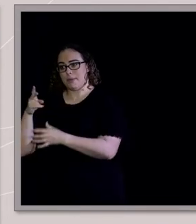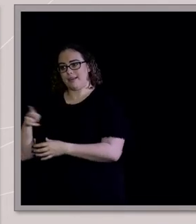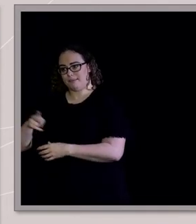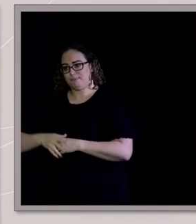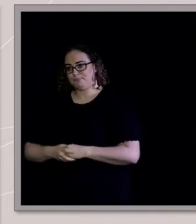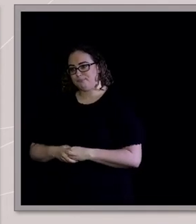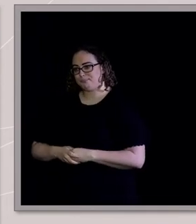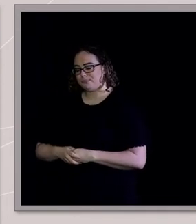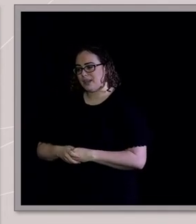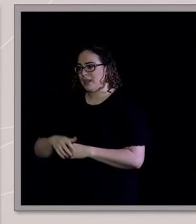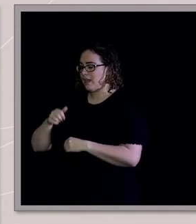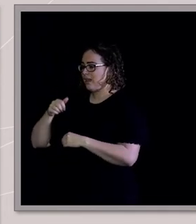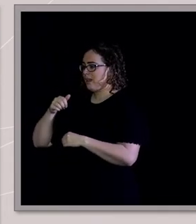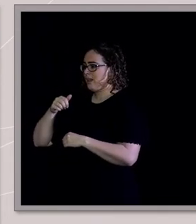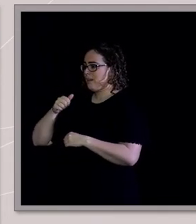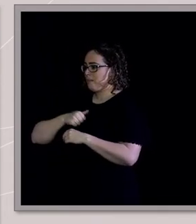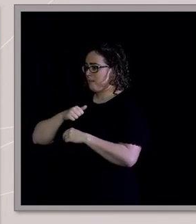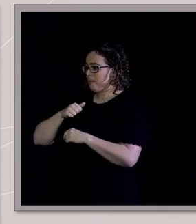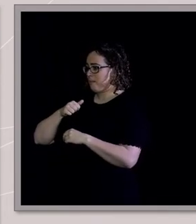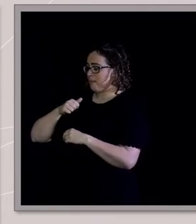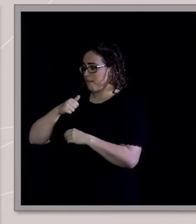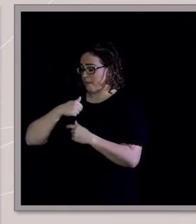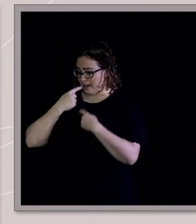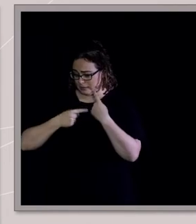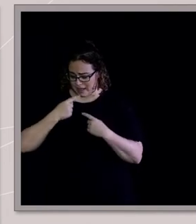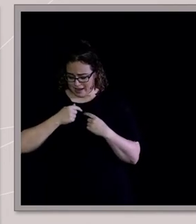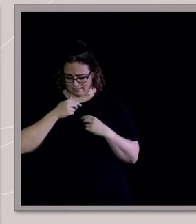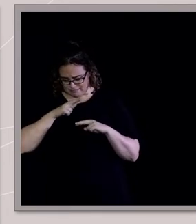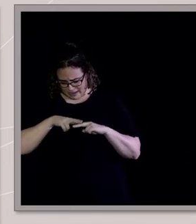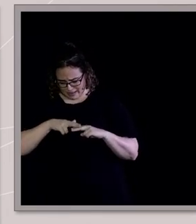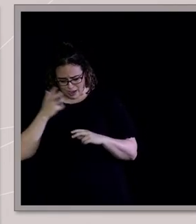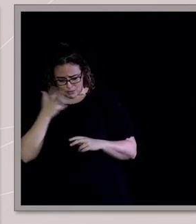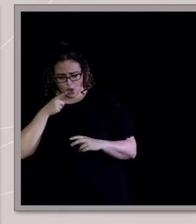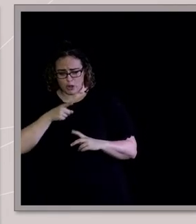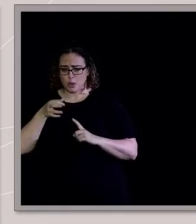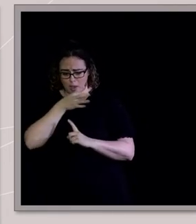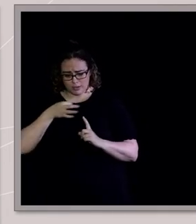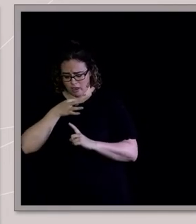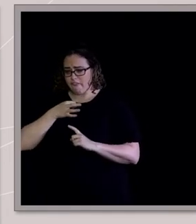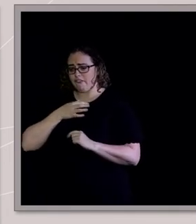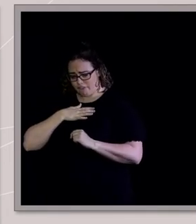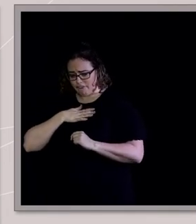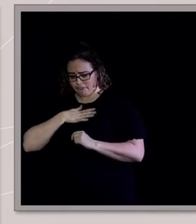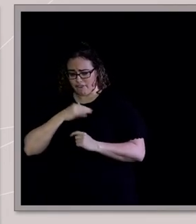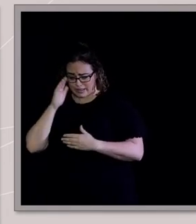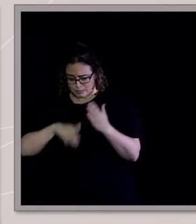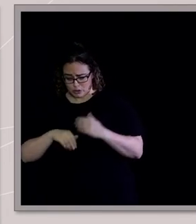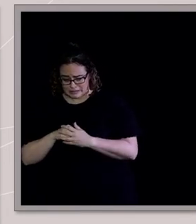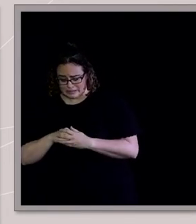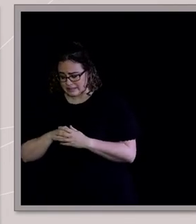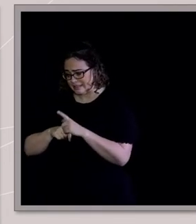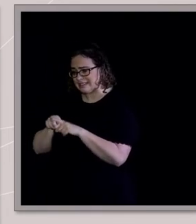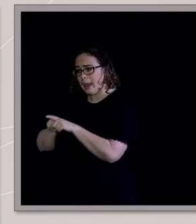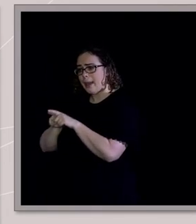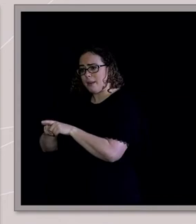that you had to go through this alone. And yeah, from the time I left for the next five